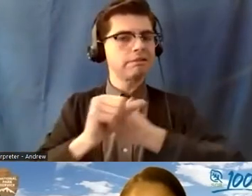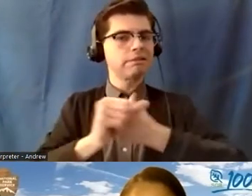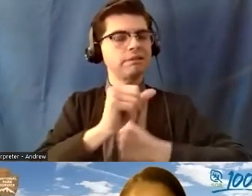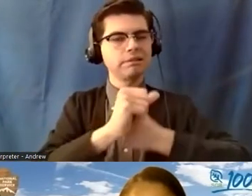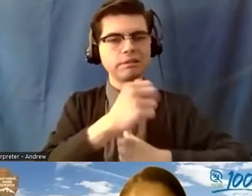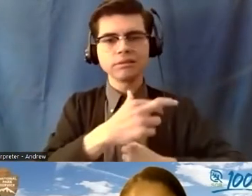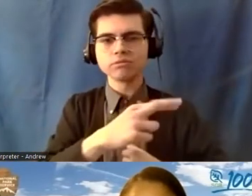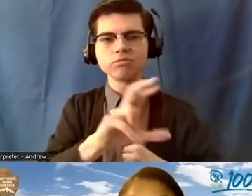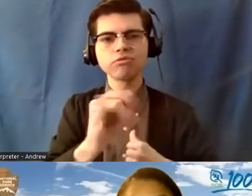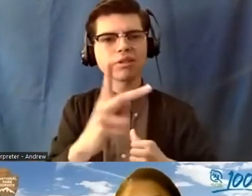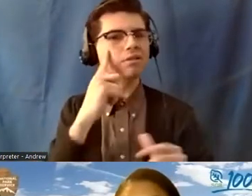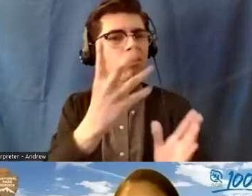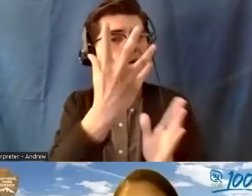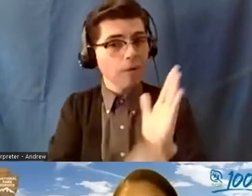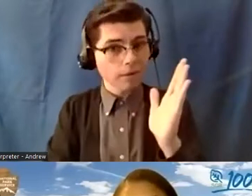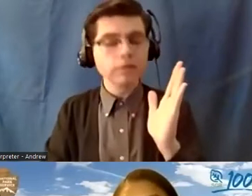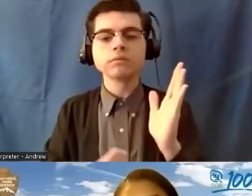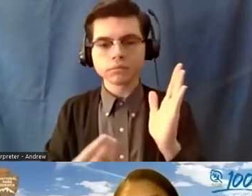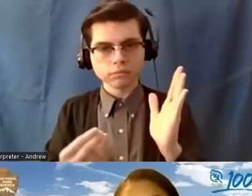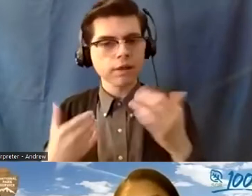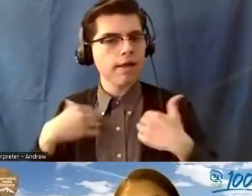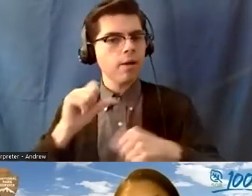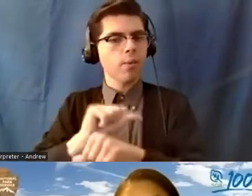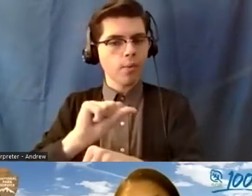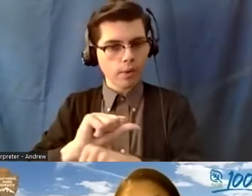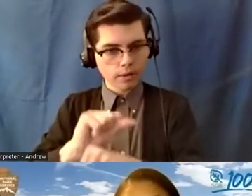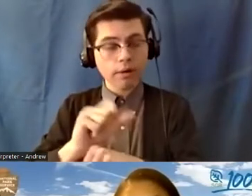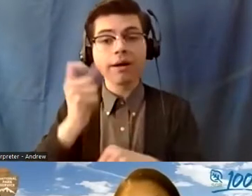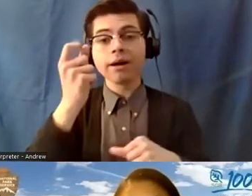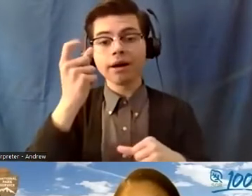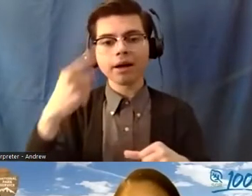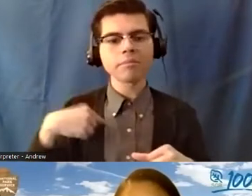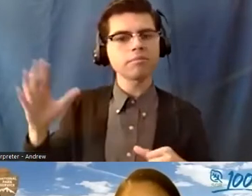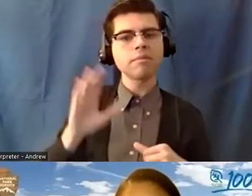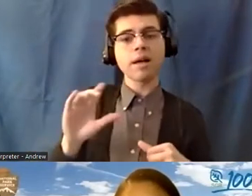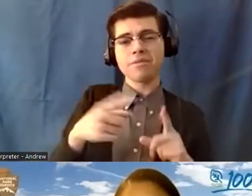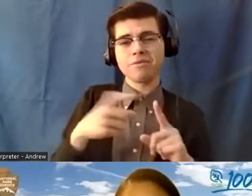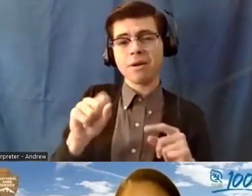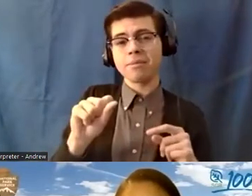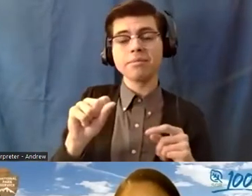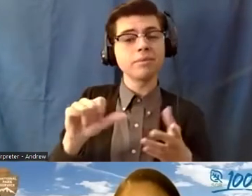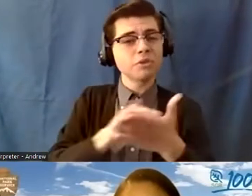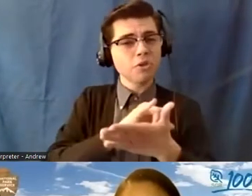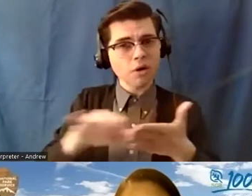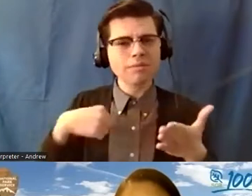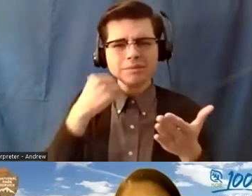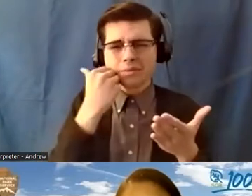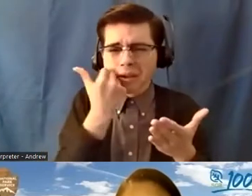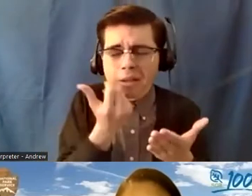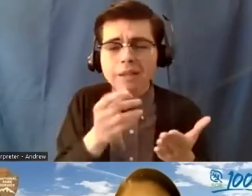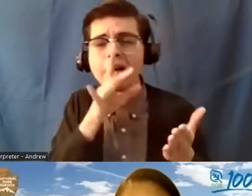I transformed from shy Donna from Syracuse, New York, afraid to speak, ran and